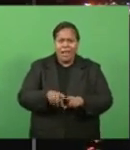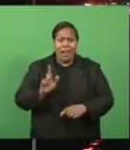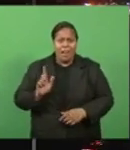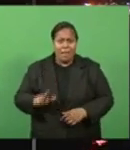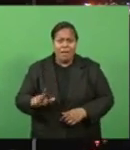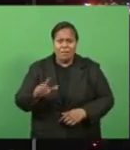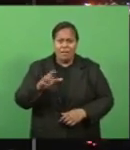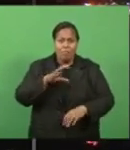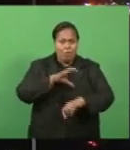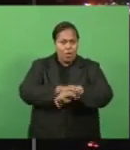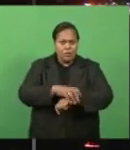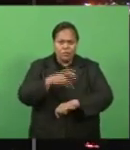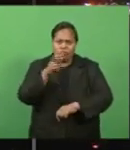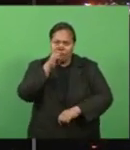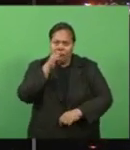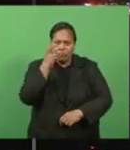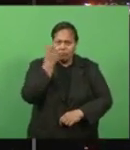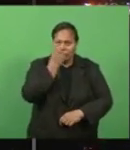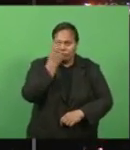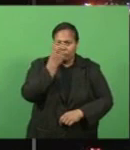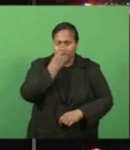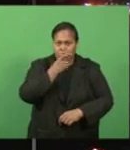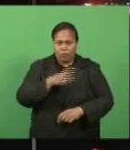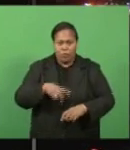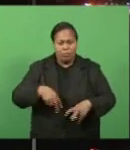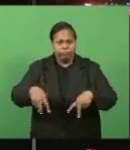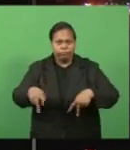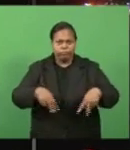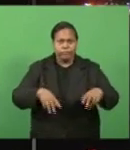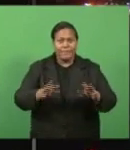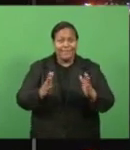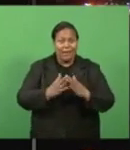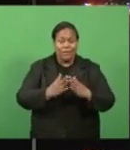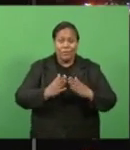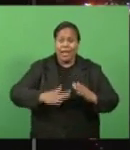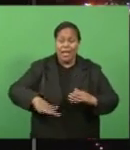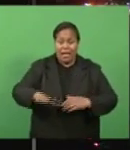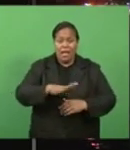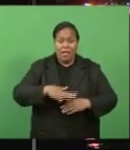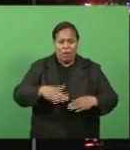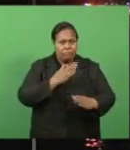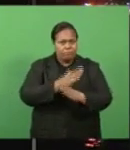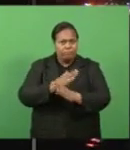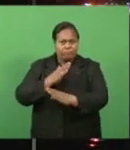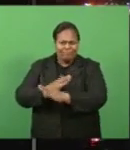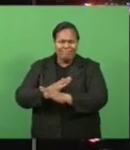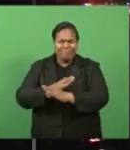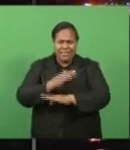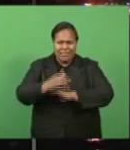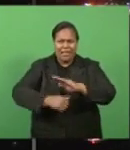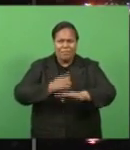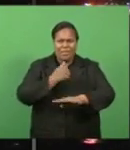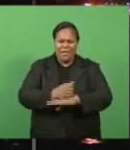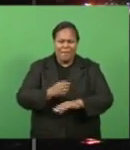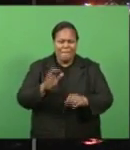movement in the town area. A number of roadblocks were set up to ensure people weren't traveling unnecessarily.